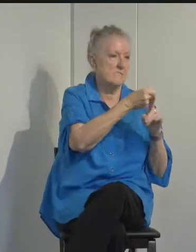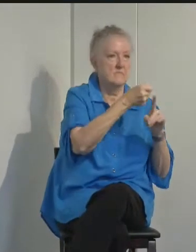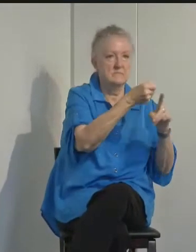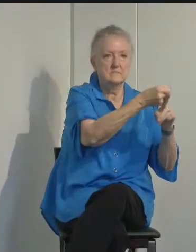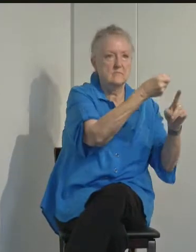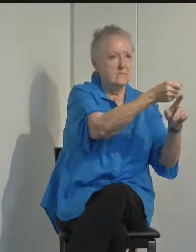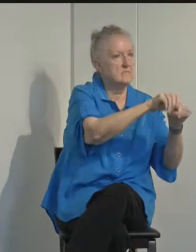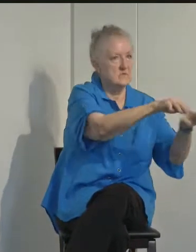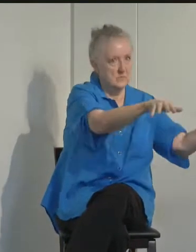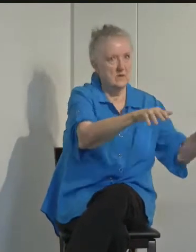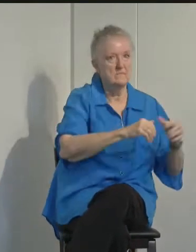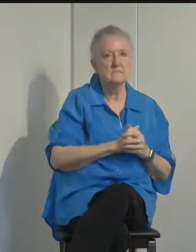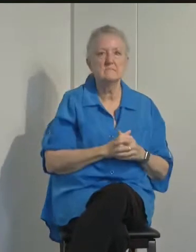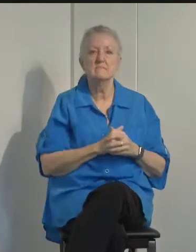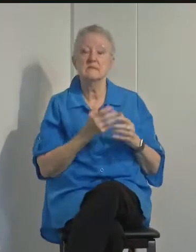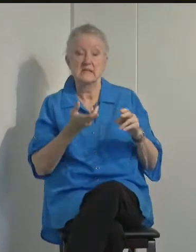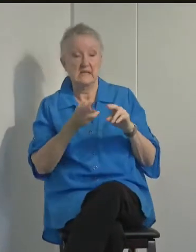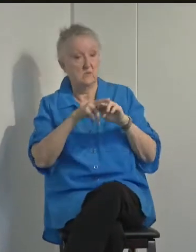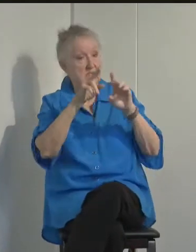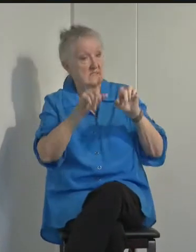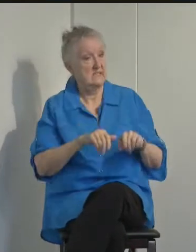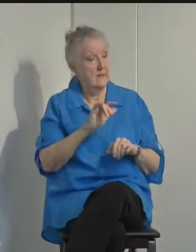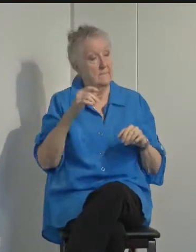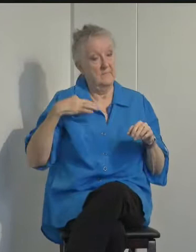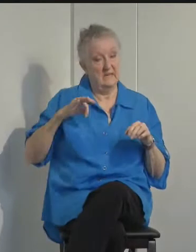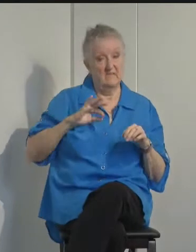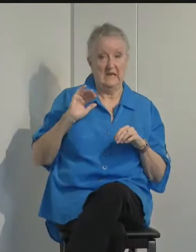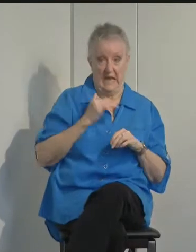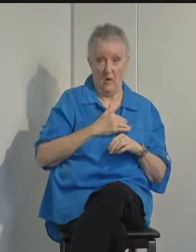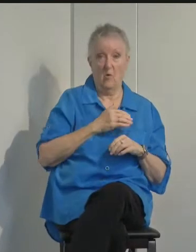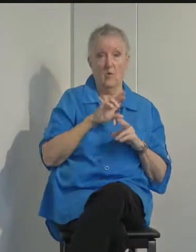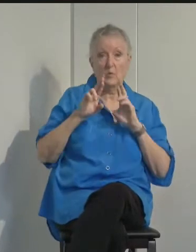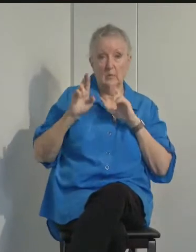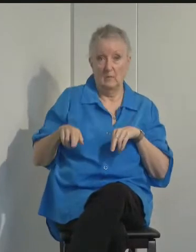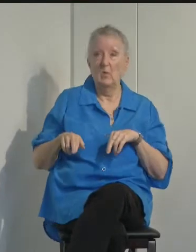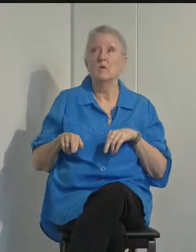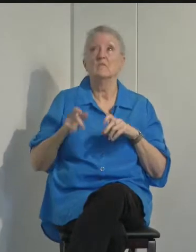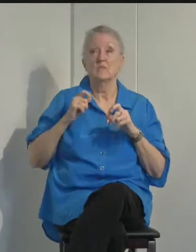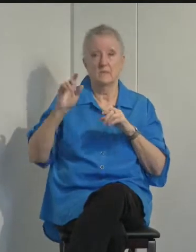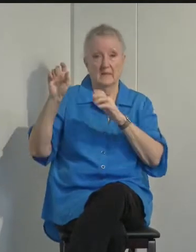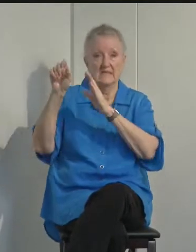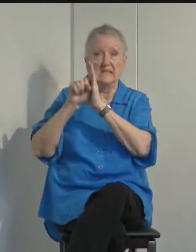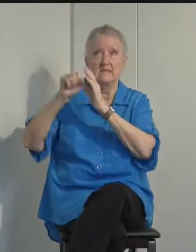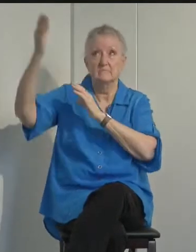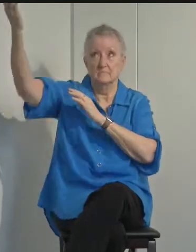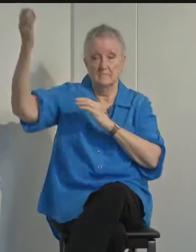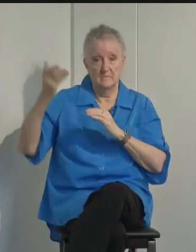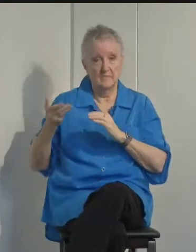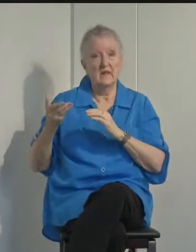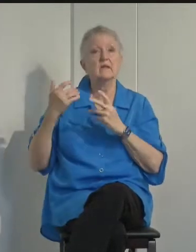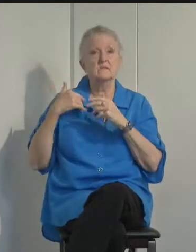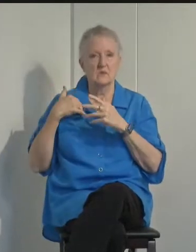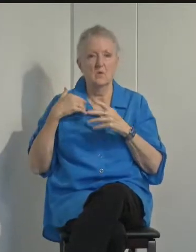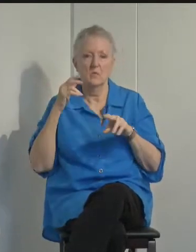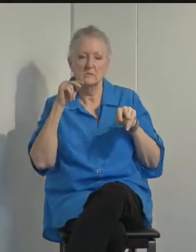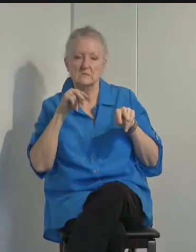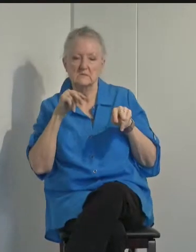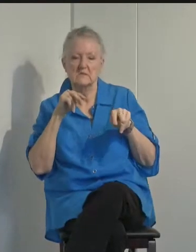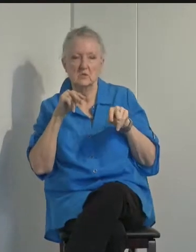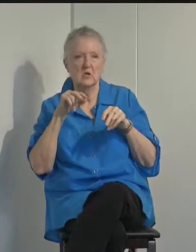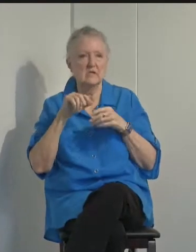Increased testing has also benefited our state COVID-19 report card and led to a downward adjustment to our state case metrics.